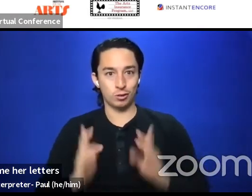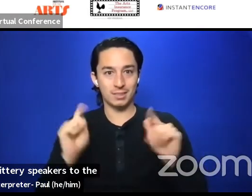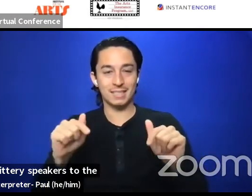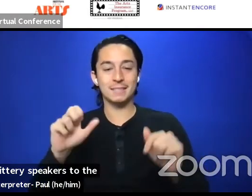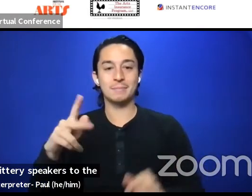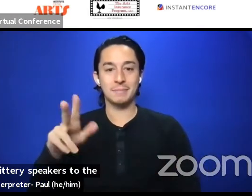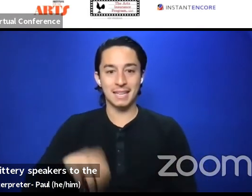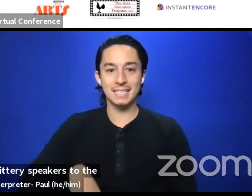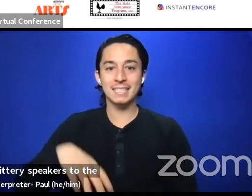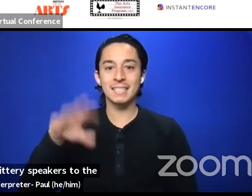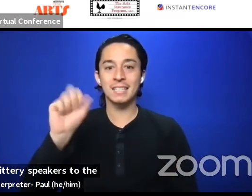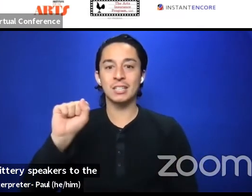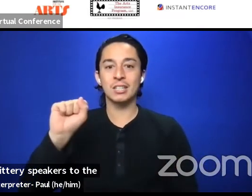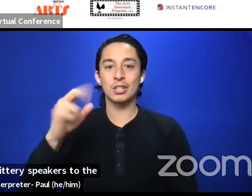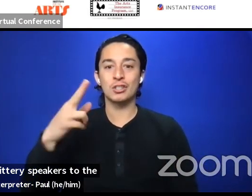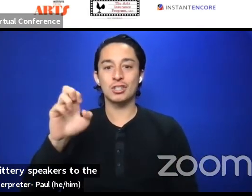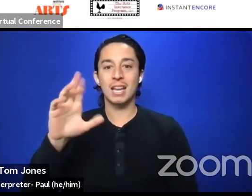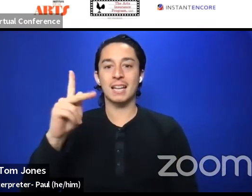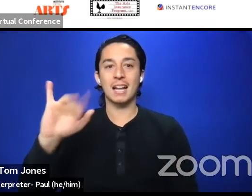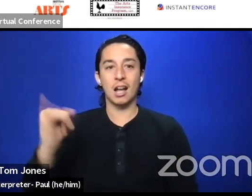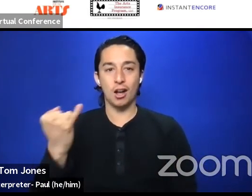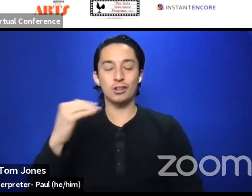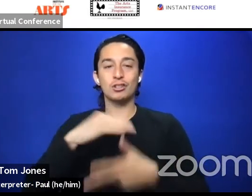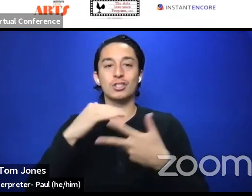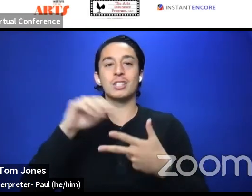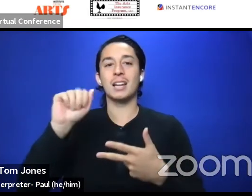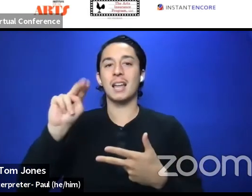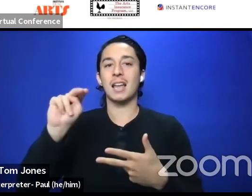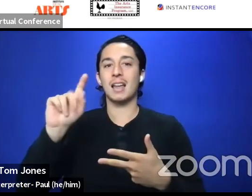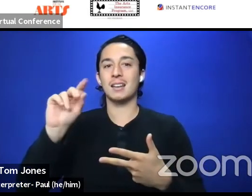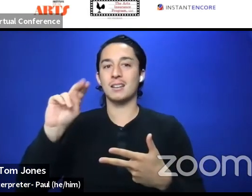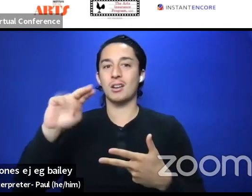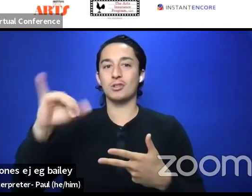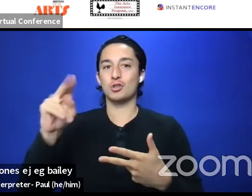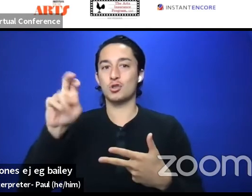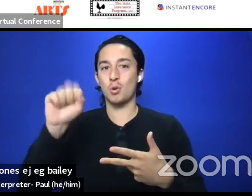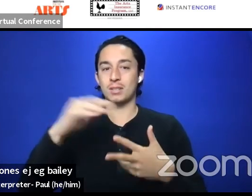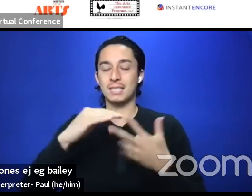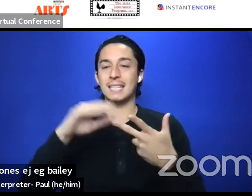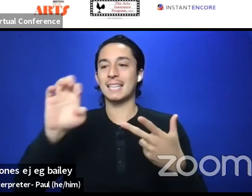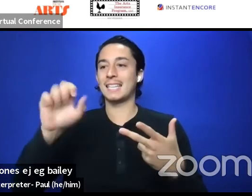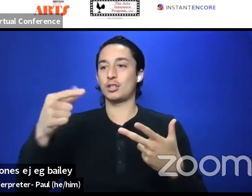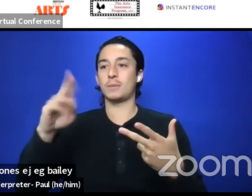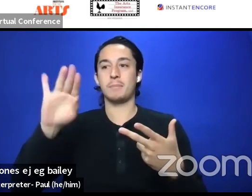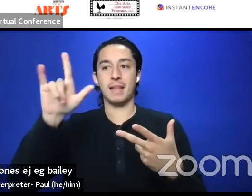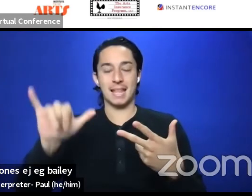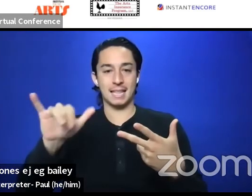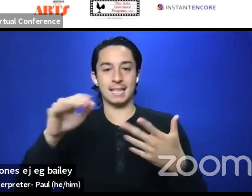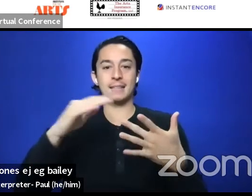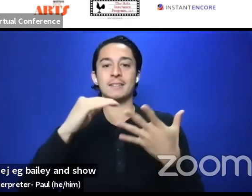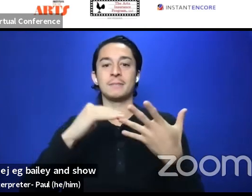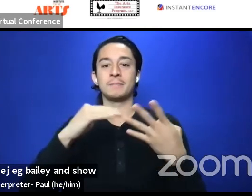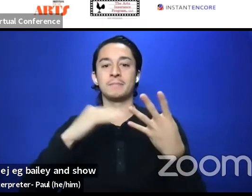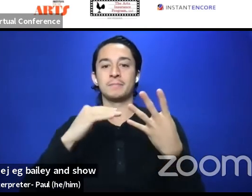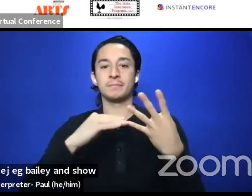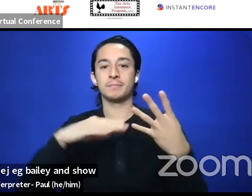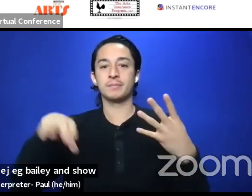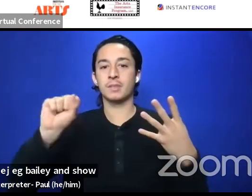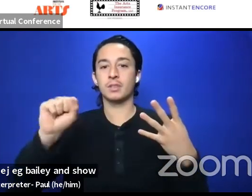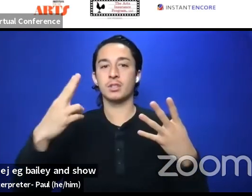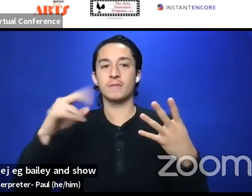Sheikhaj, Anton Jones, E.G. Bailey, and Sylvanda Brown. Thank you so much.